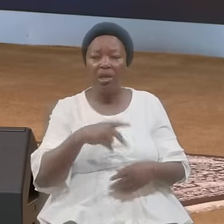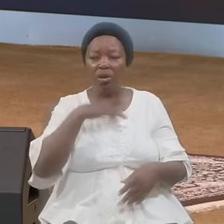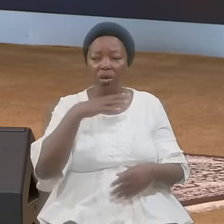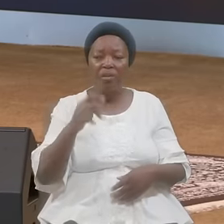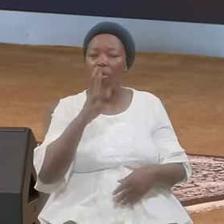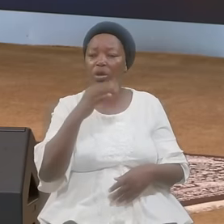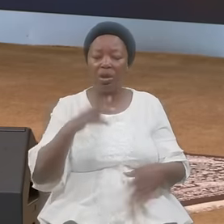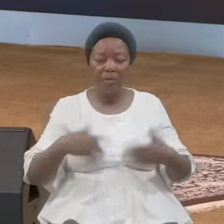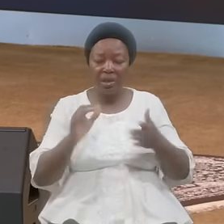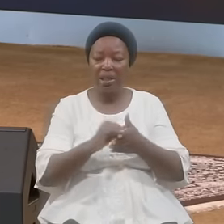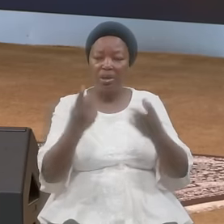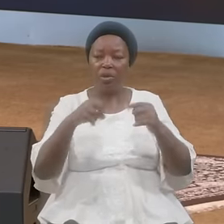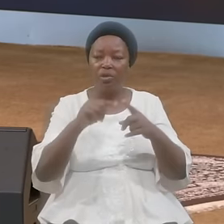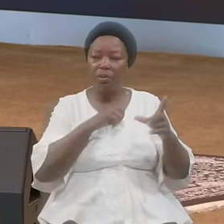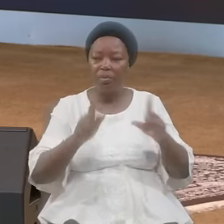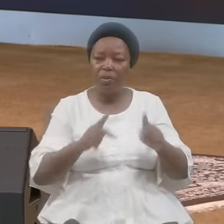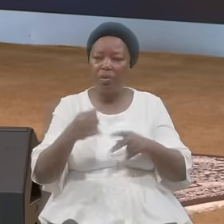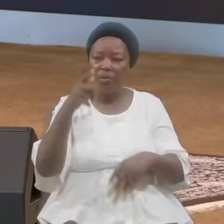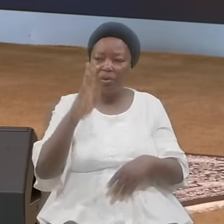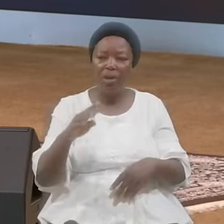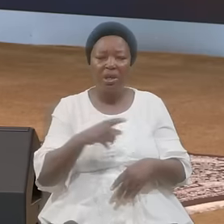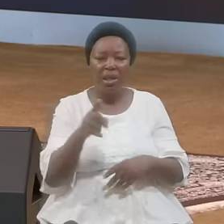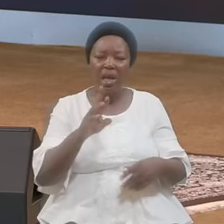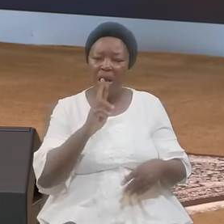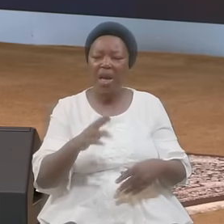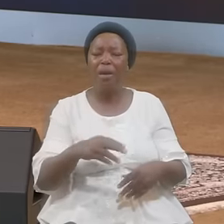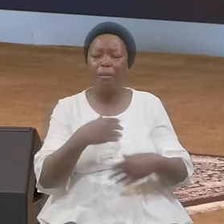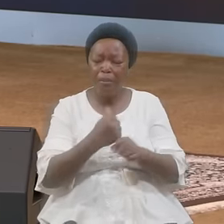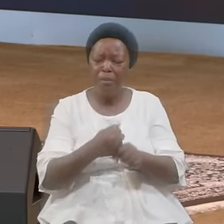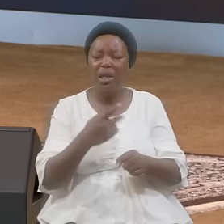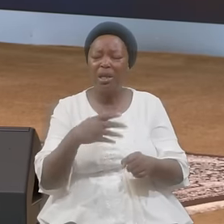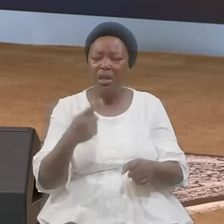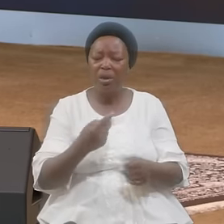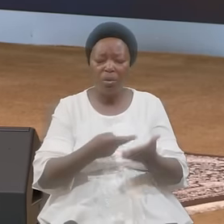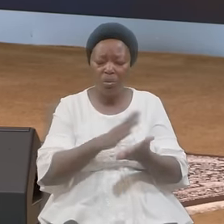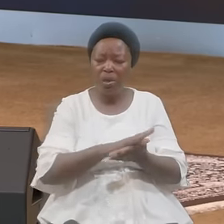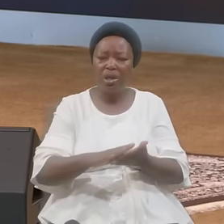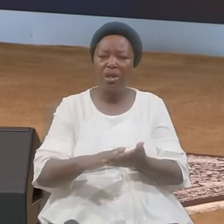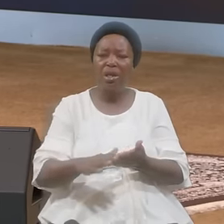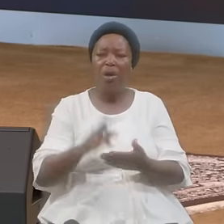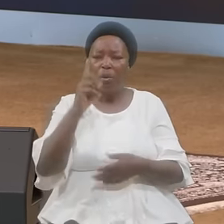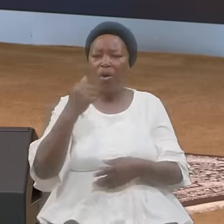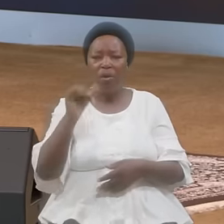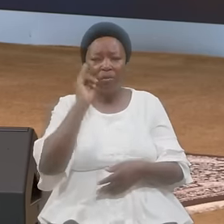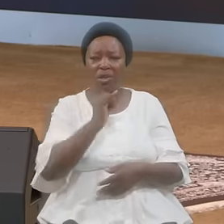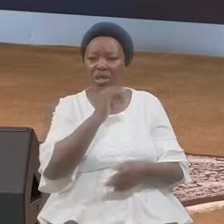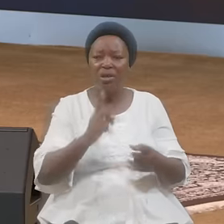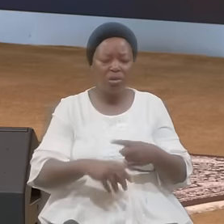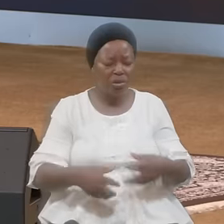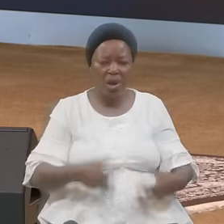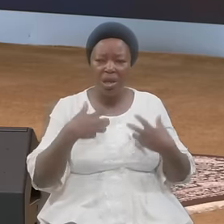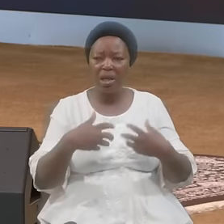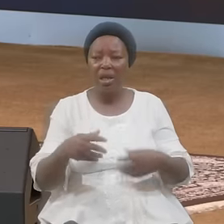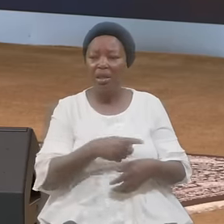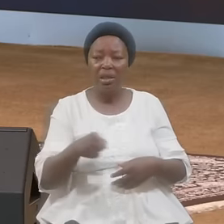People Of God It Says They Are Provoking The Holy One Of Israel Unto Anger It